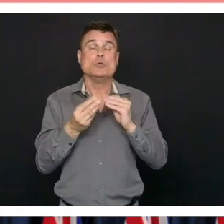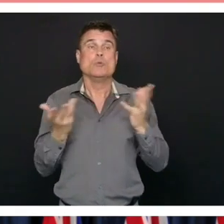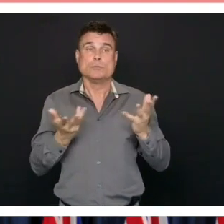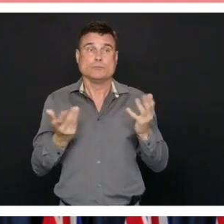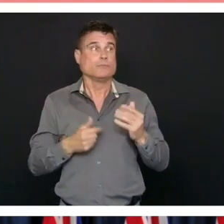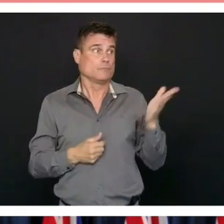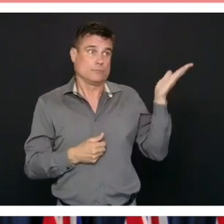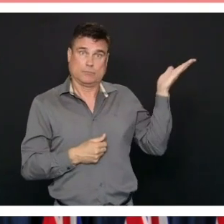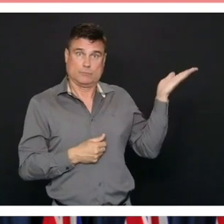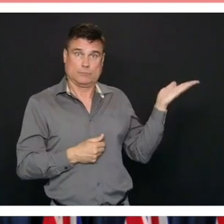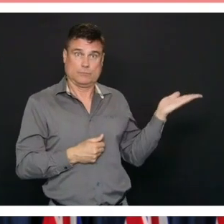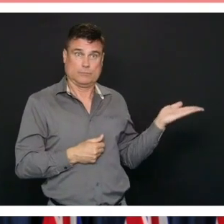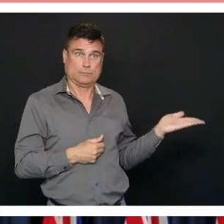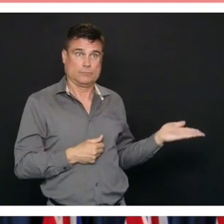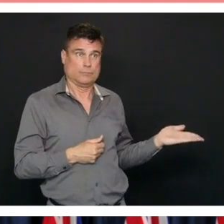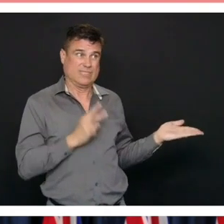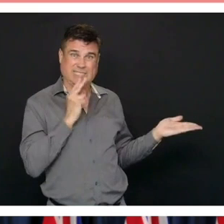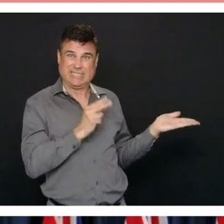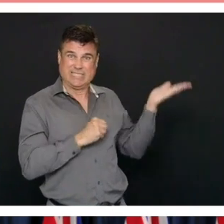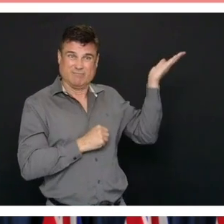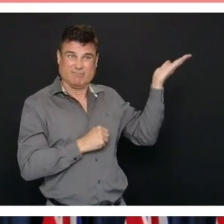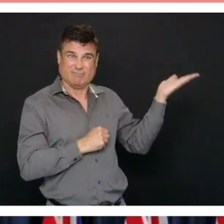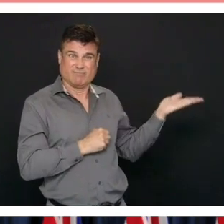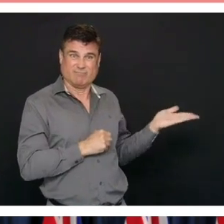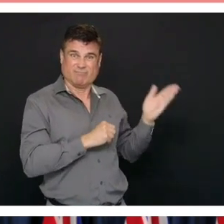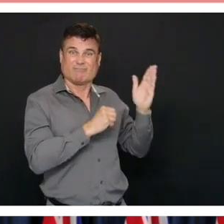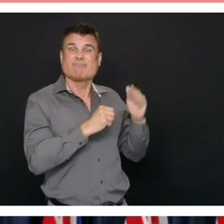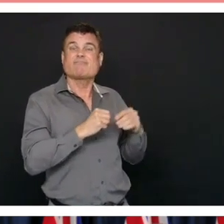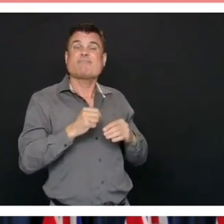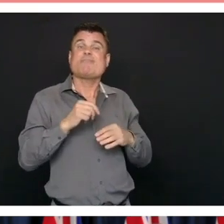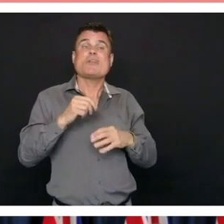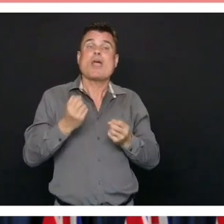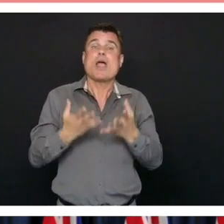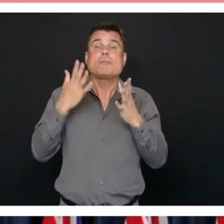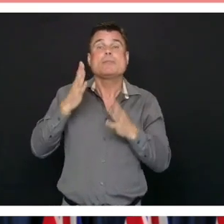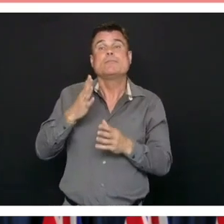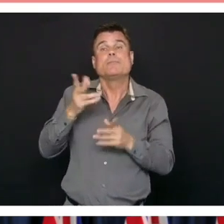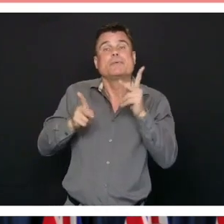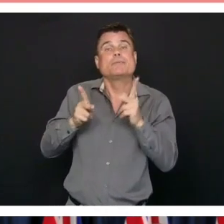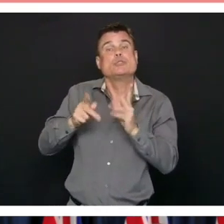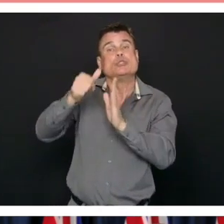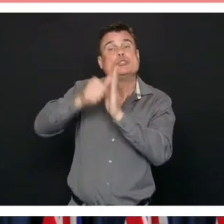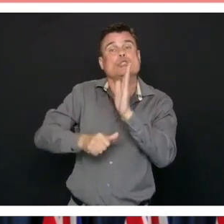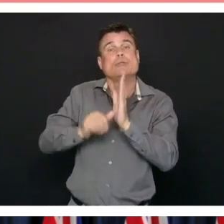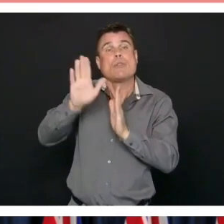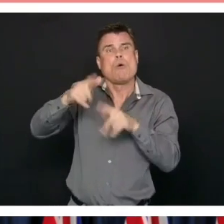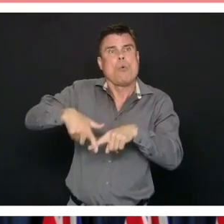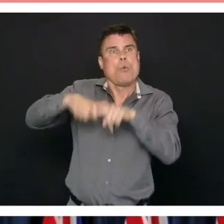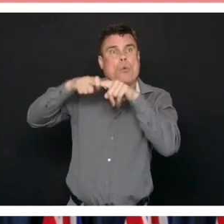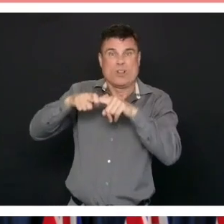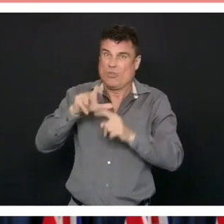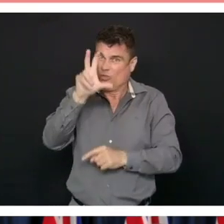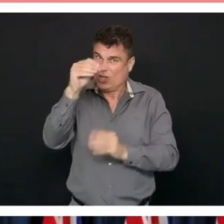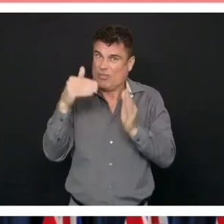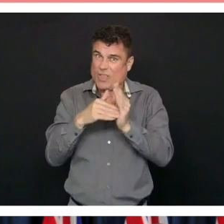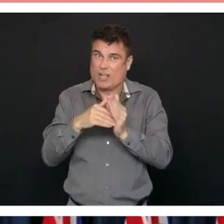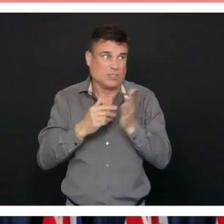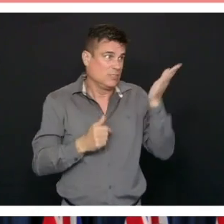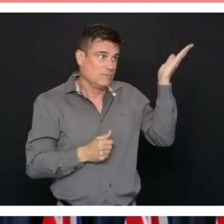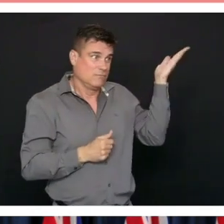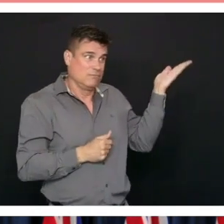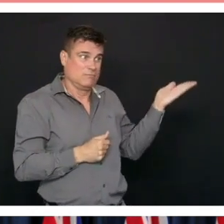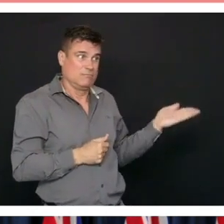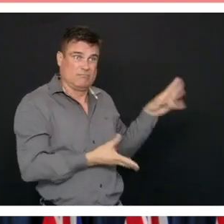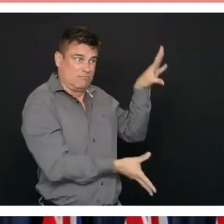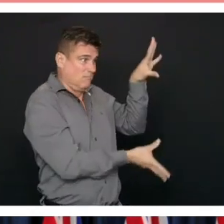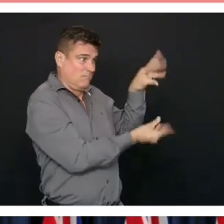cases, you'll see on the slide, is 30,000. 14,000 of those had their surgeries postponed because we scheduled them in three